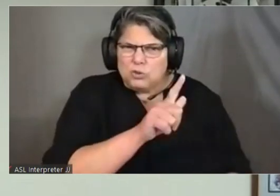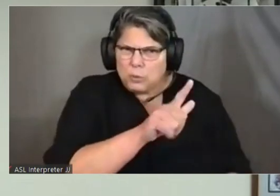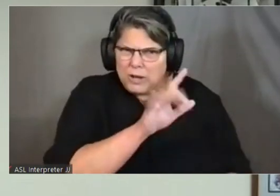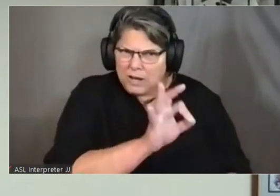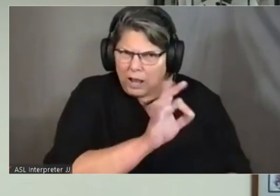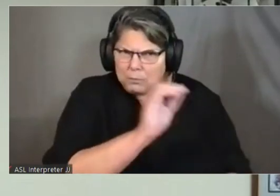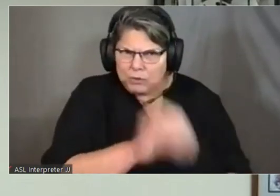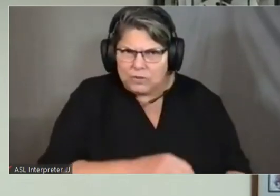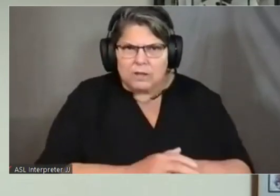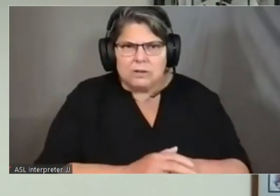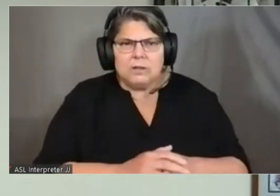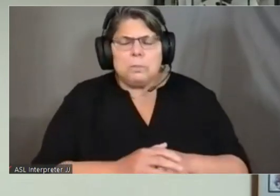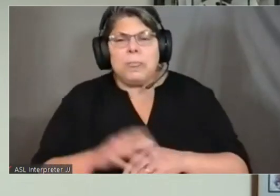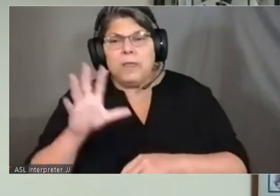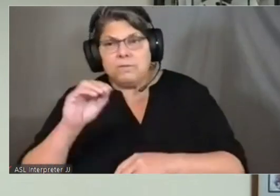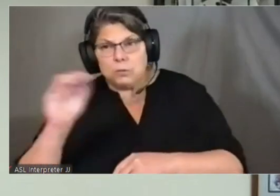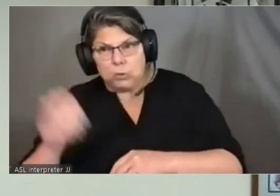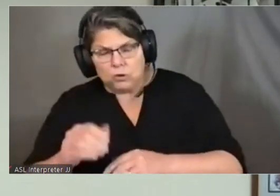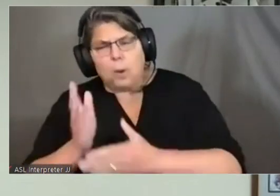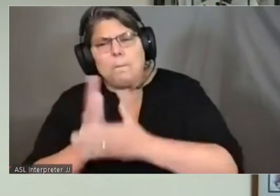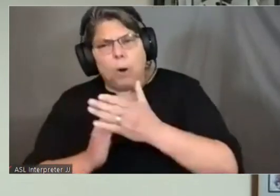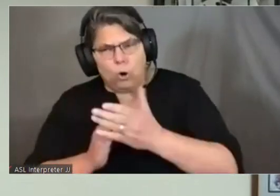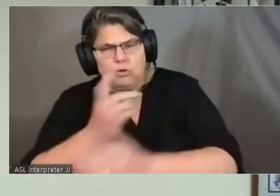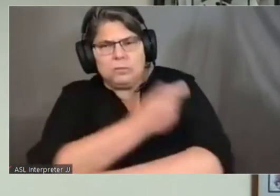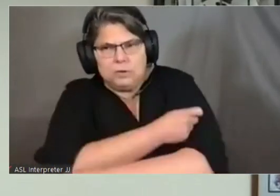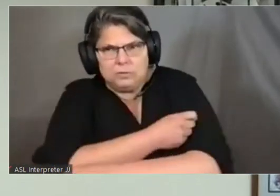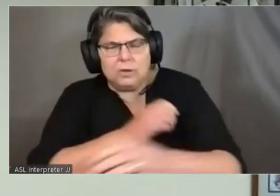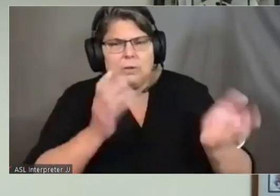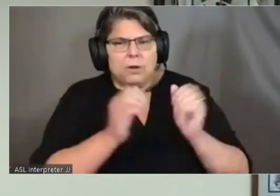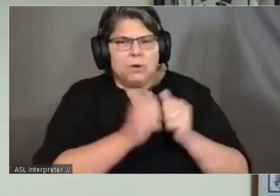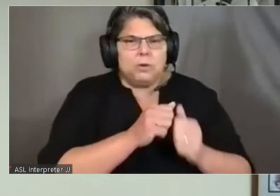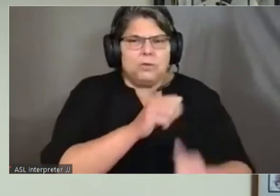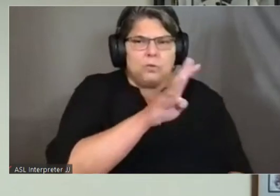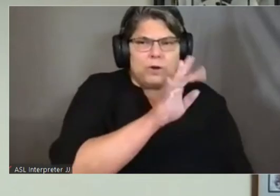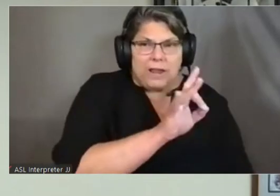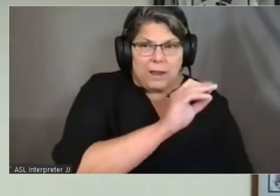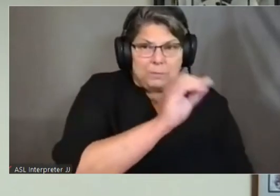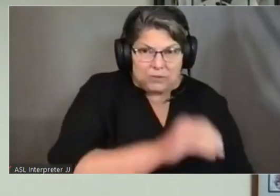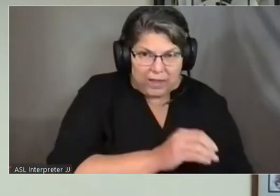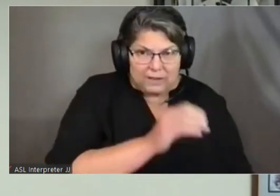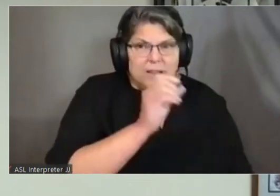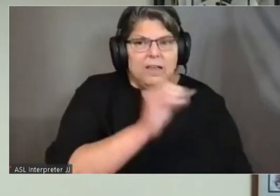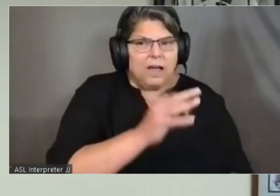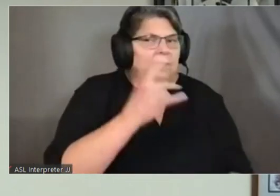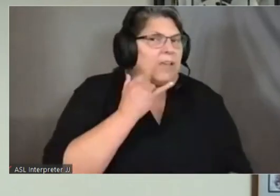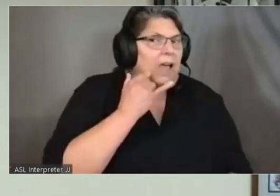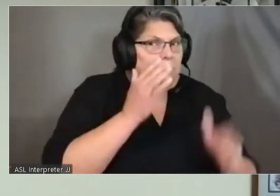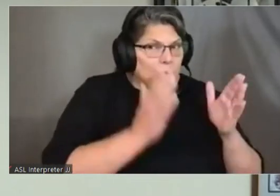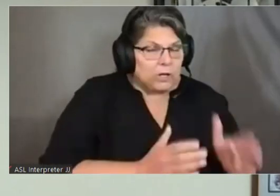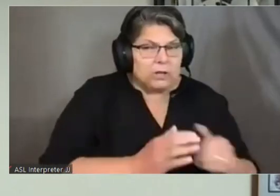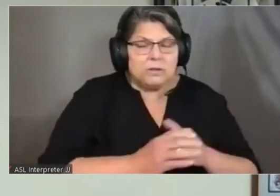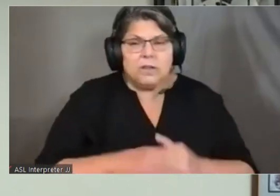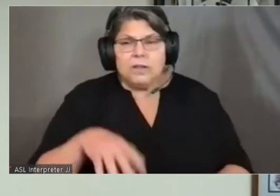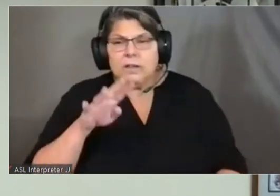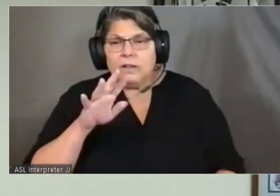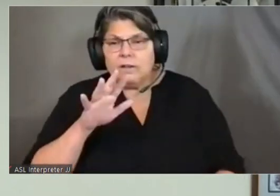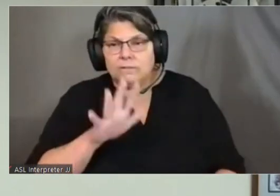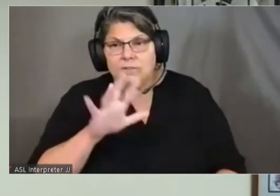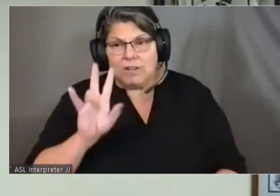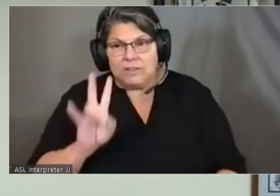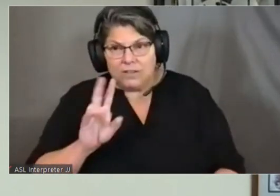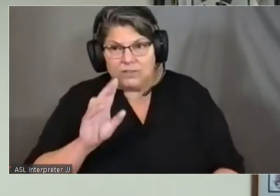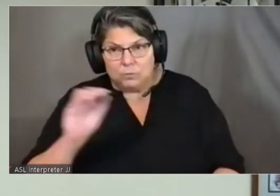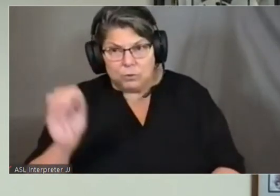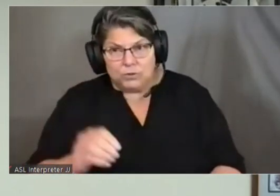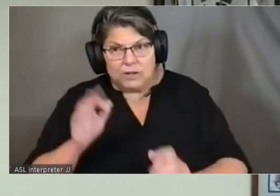vaccinated compared to 48% of Californians. 57% of those people in the